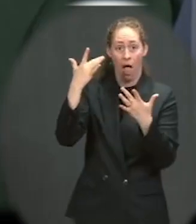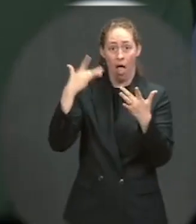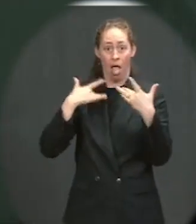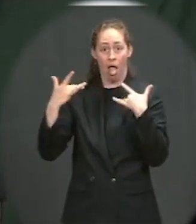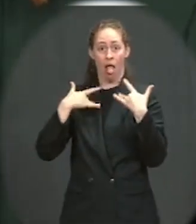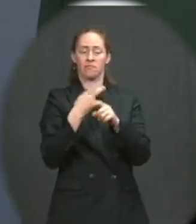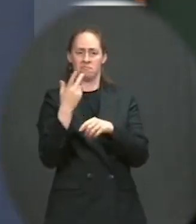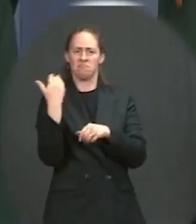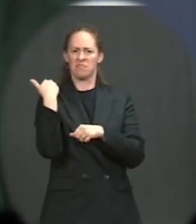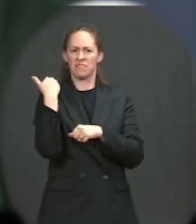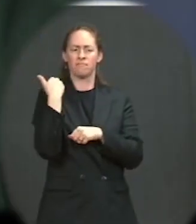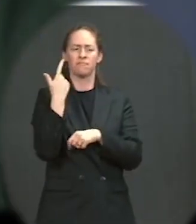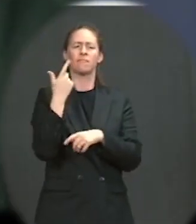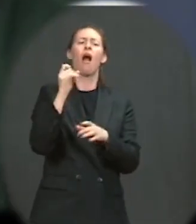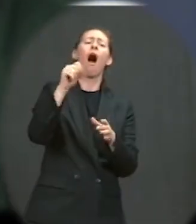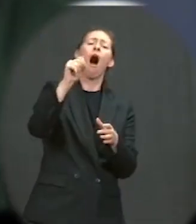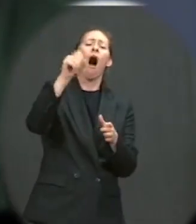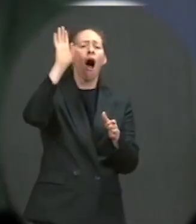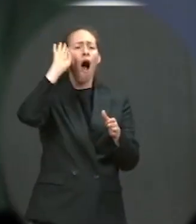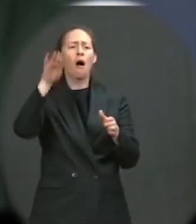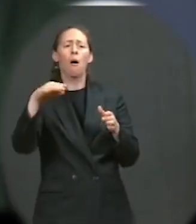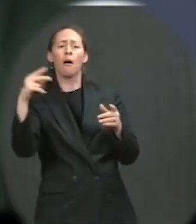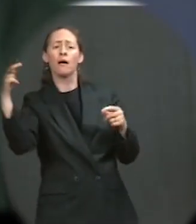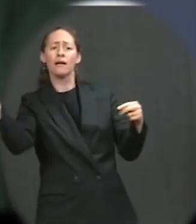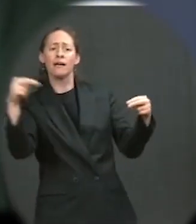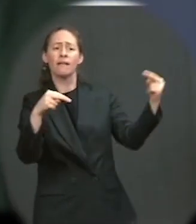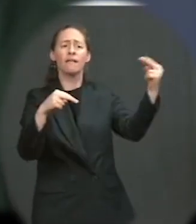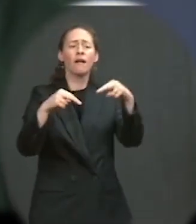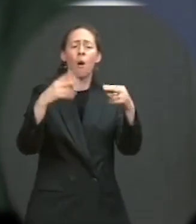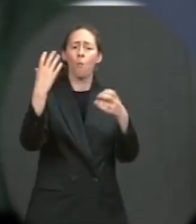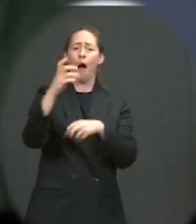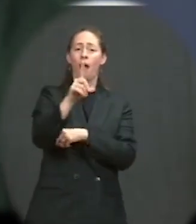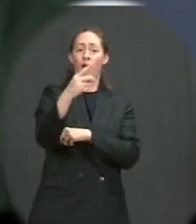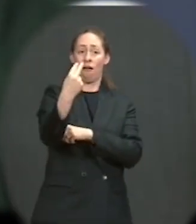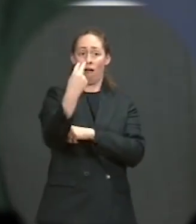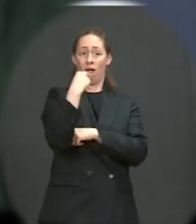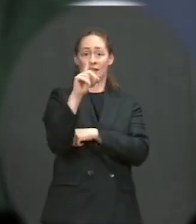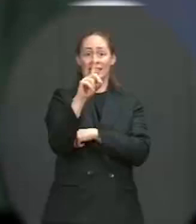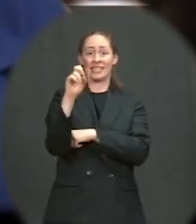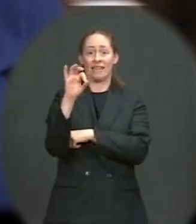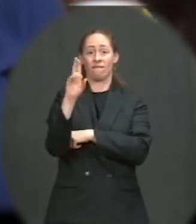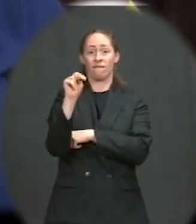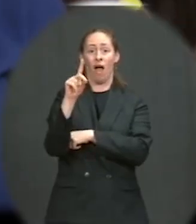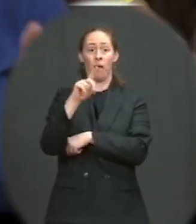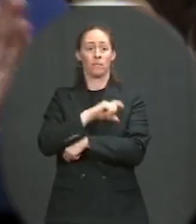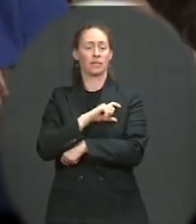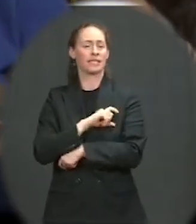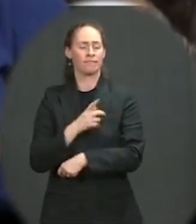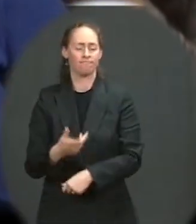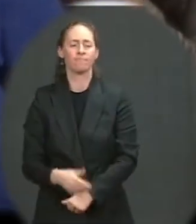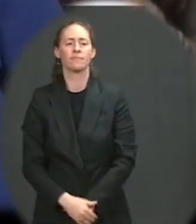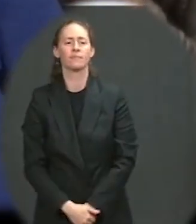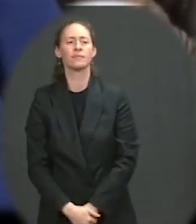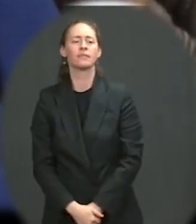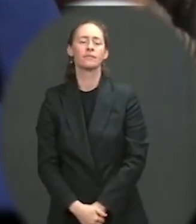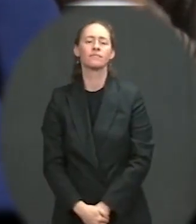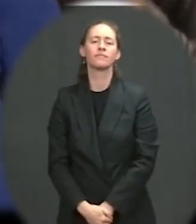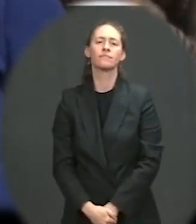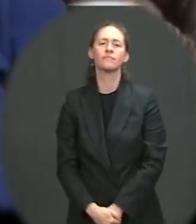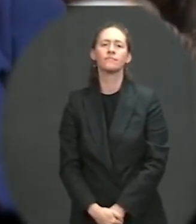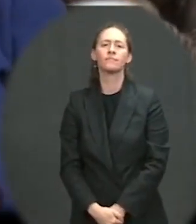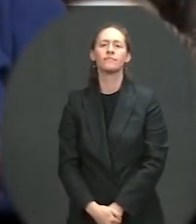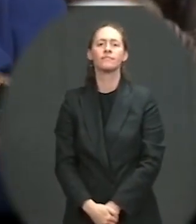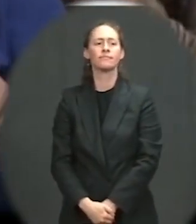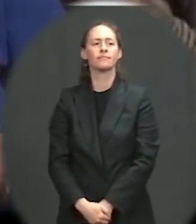for her to go to the border. Would you concede there is a political calculation to having the vice president visit the border before Donald Trump goes?